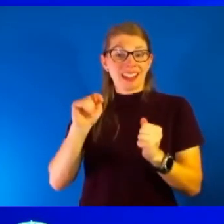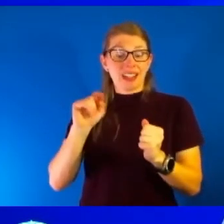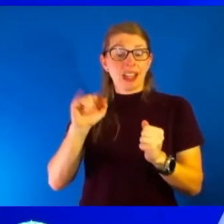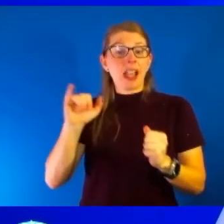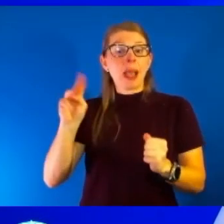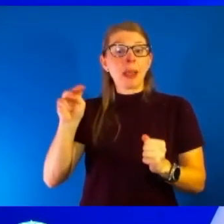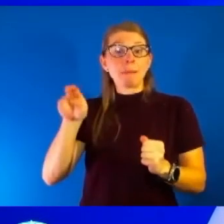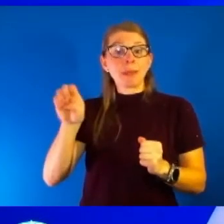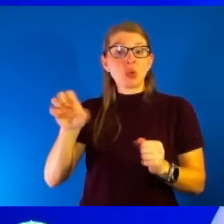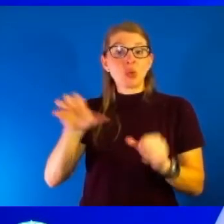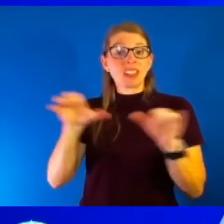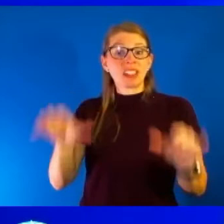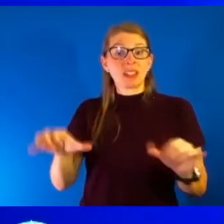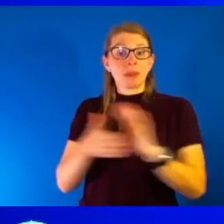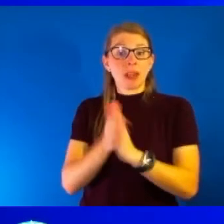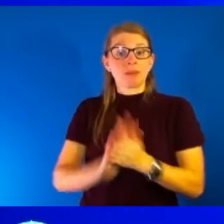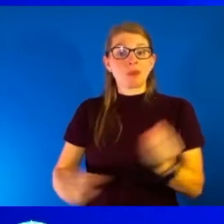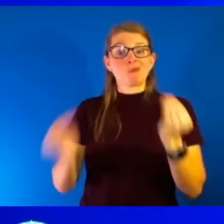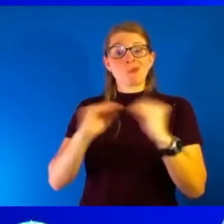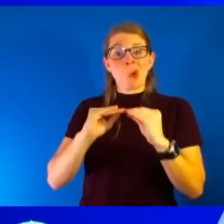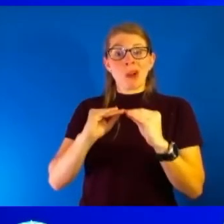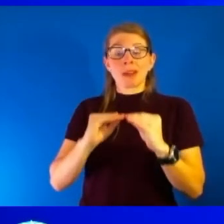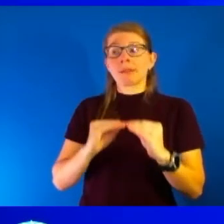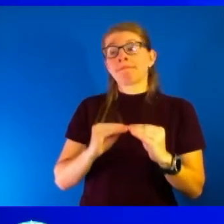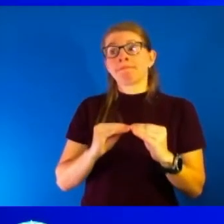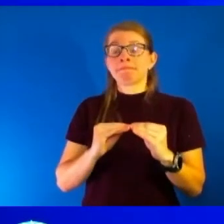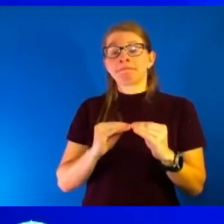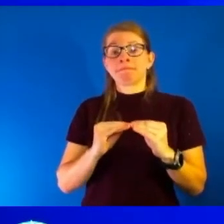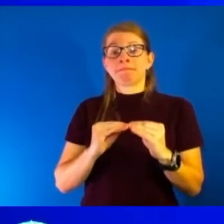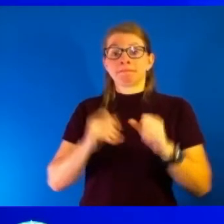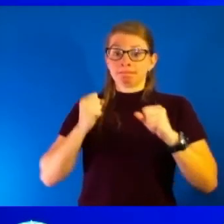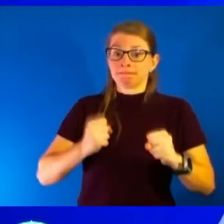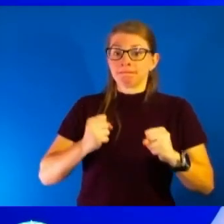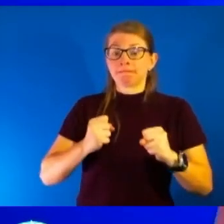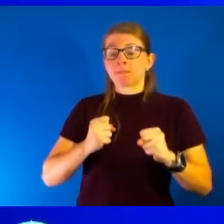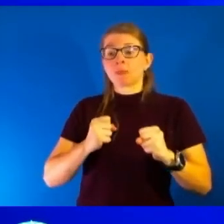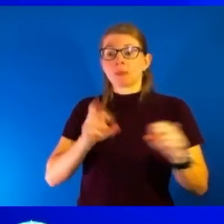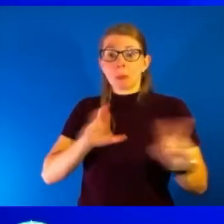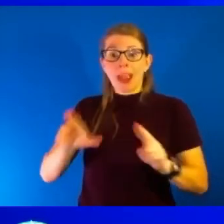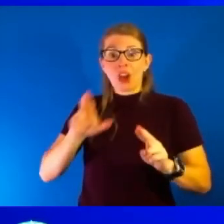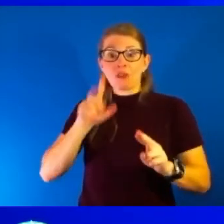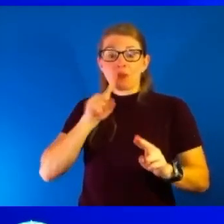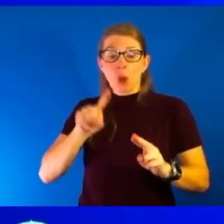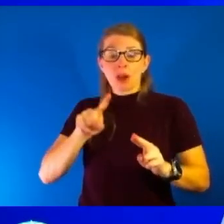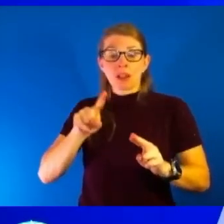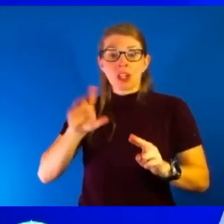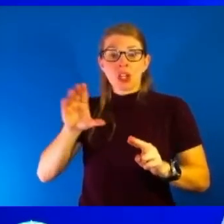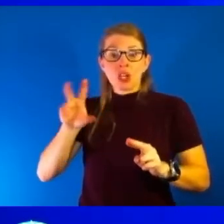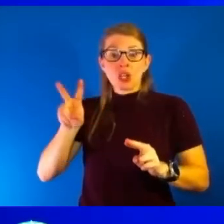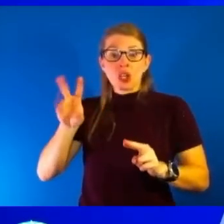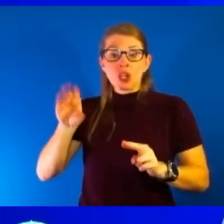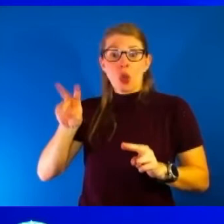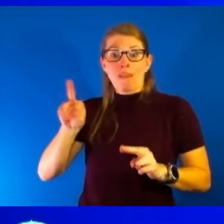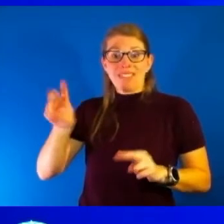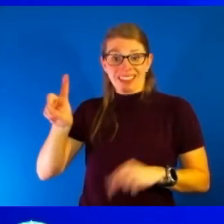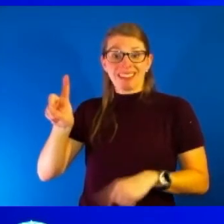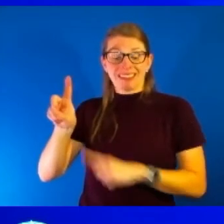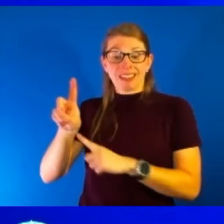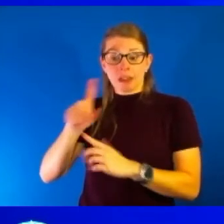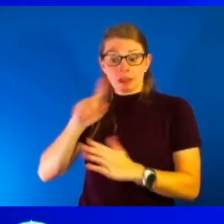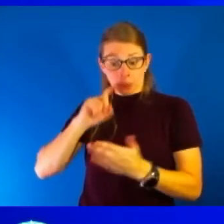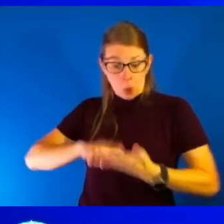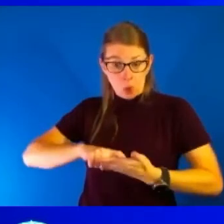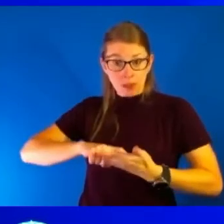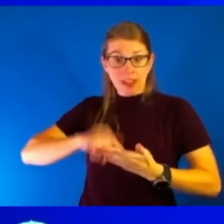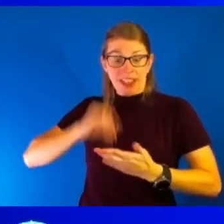more prepared for it and can see it and recognize it, that hopefully we won't have